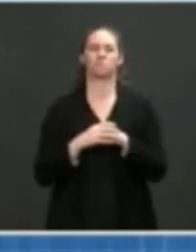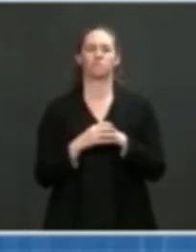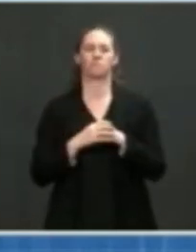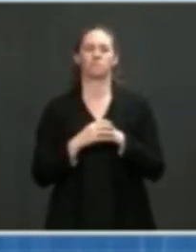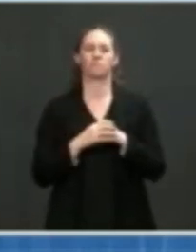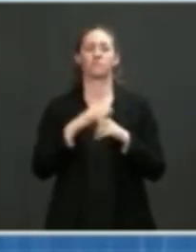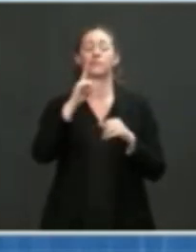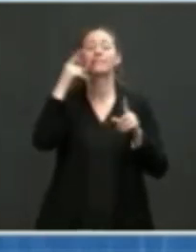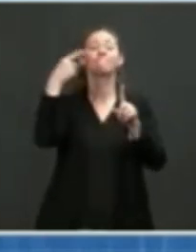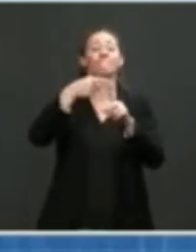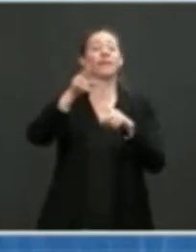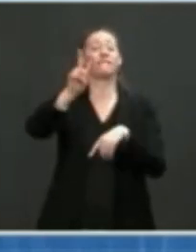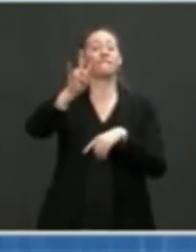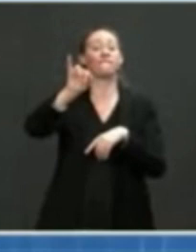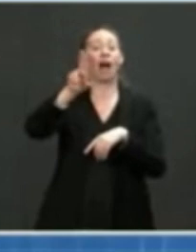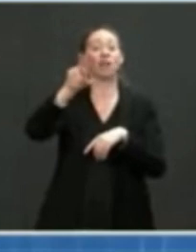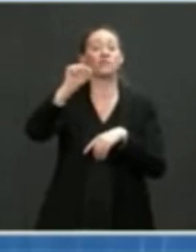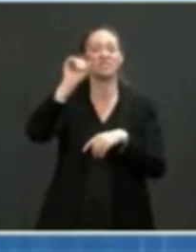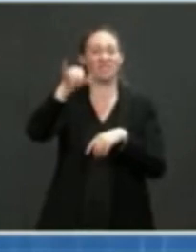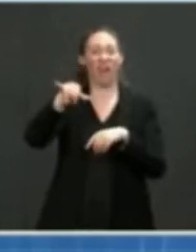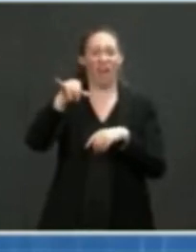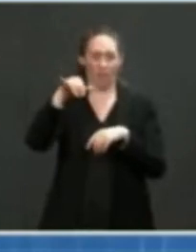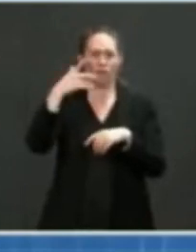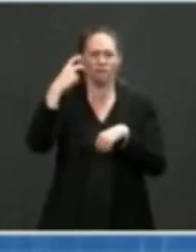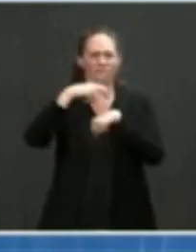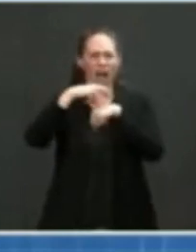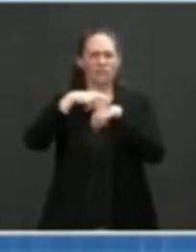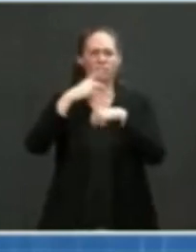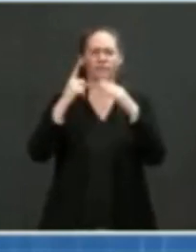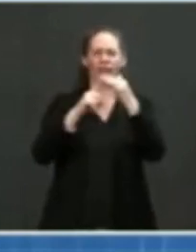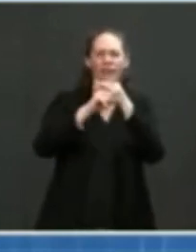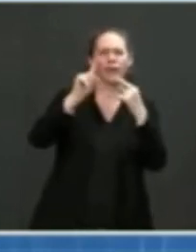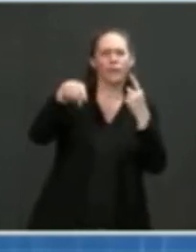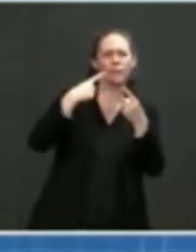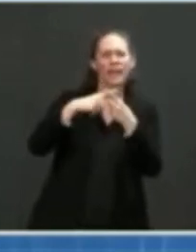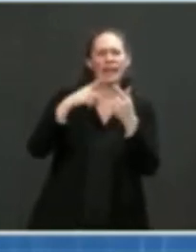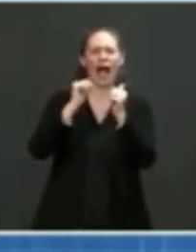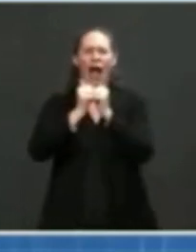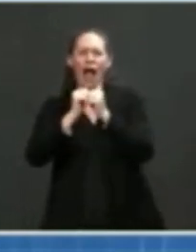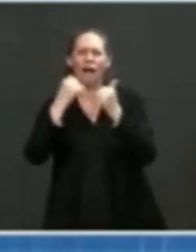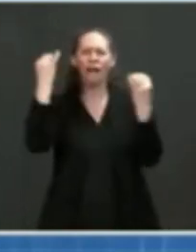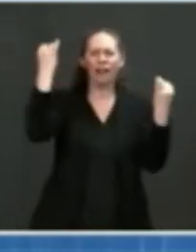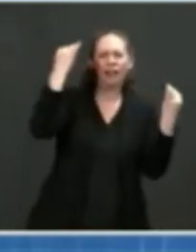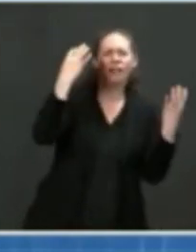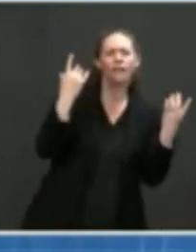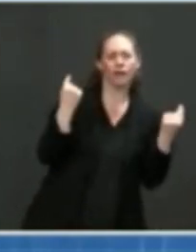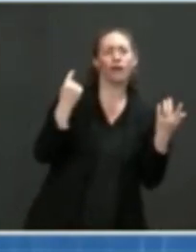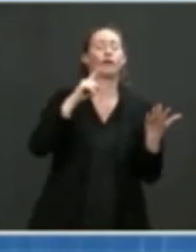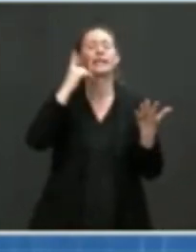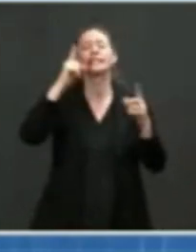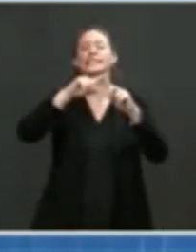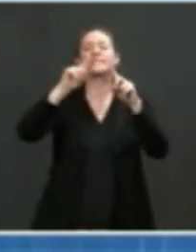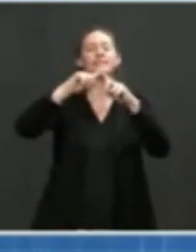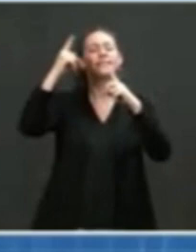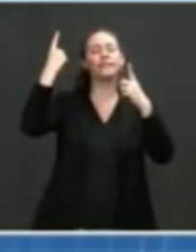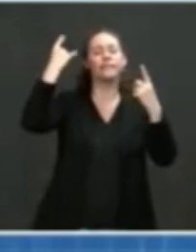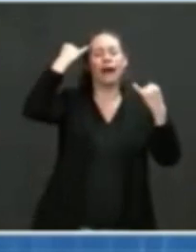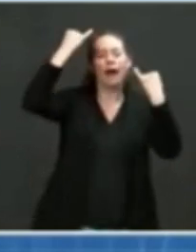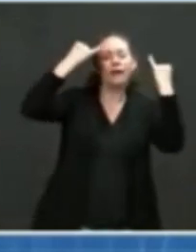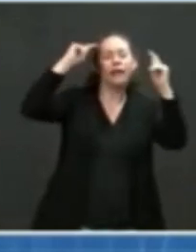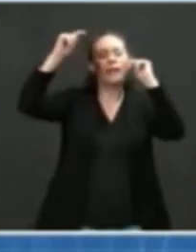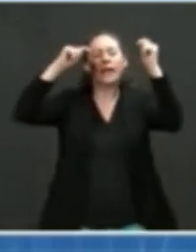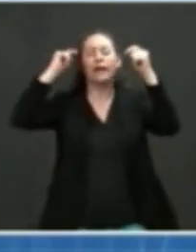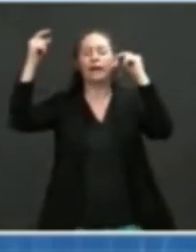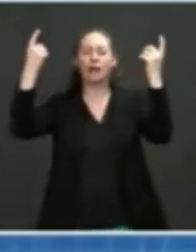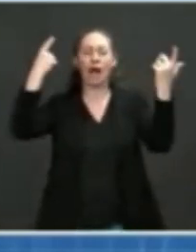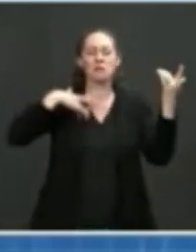obviously there are a number of theories. The issue that would have someone think it's possible to have escaped